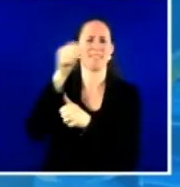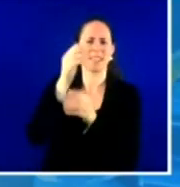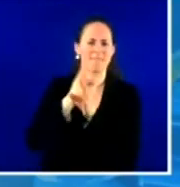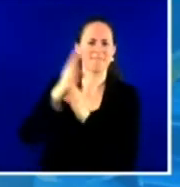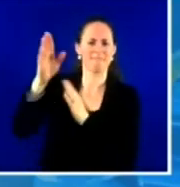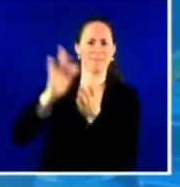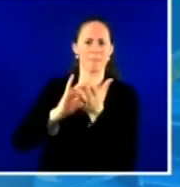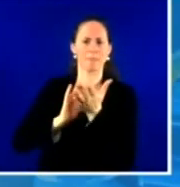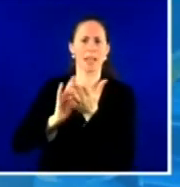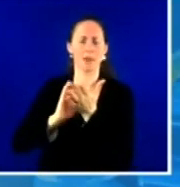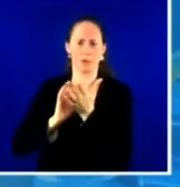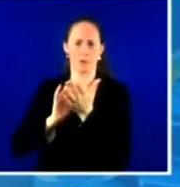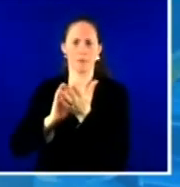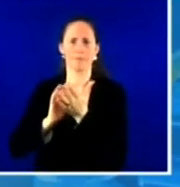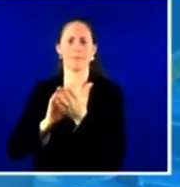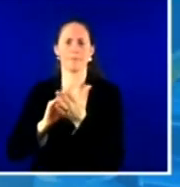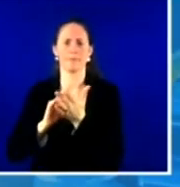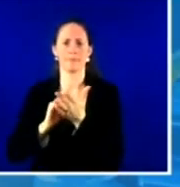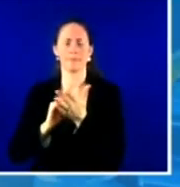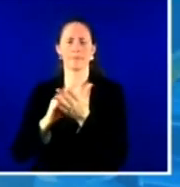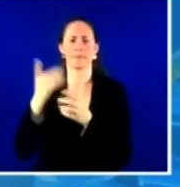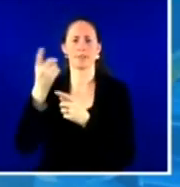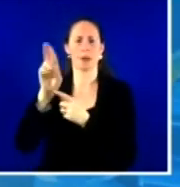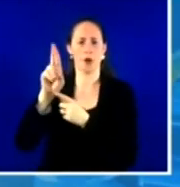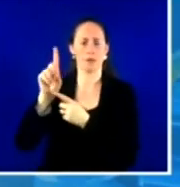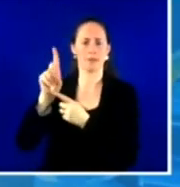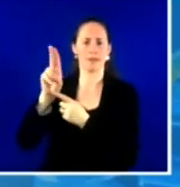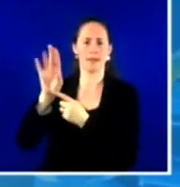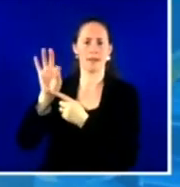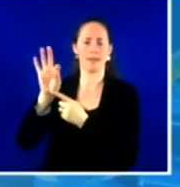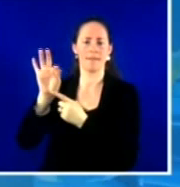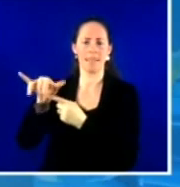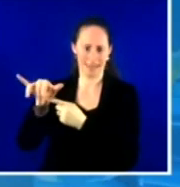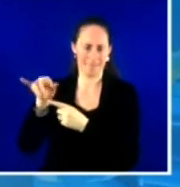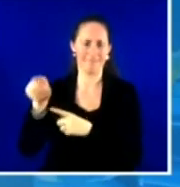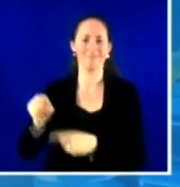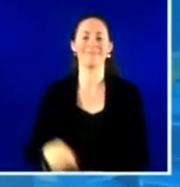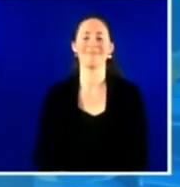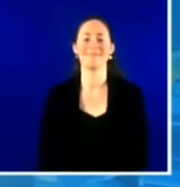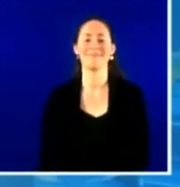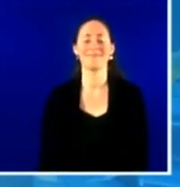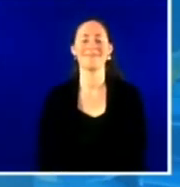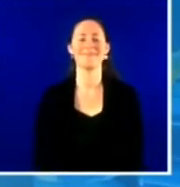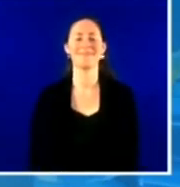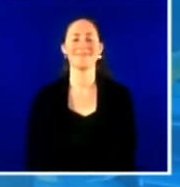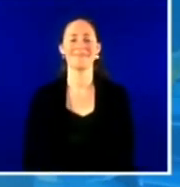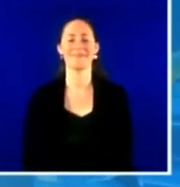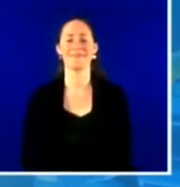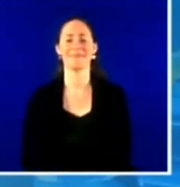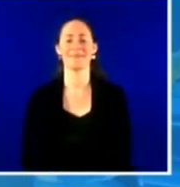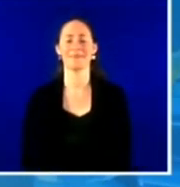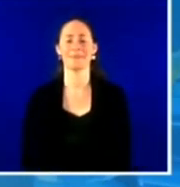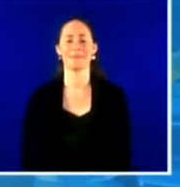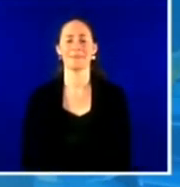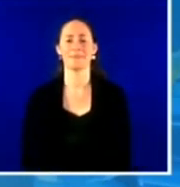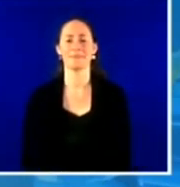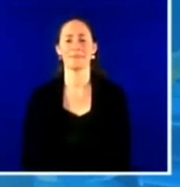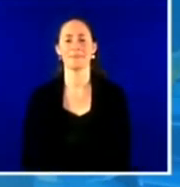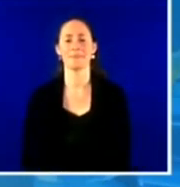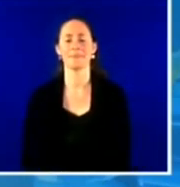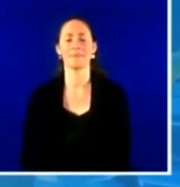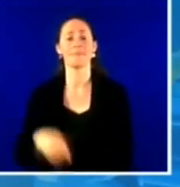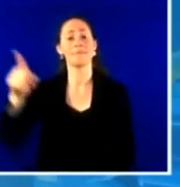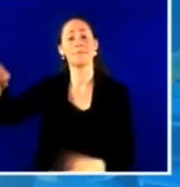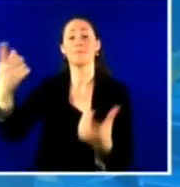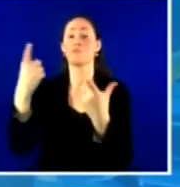the staff in the emergency department and throughout the hospital to provide innovative, direct care to everybody in the